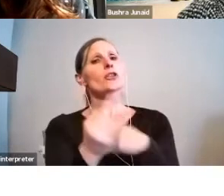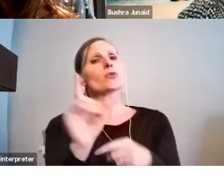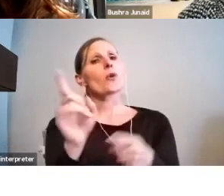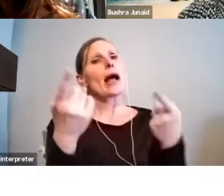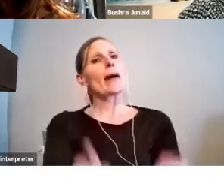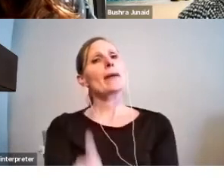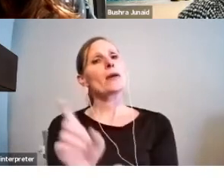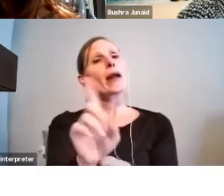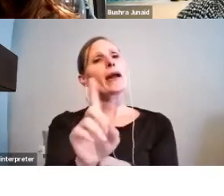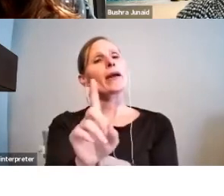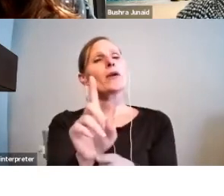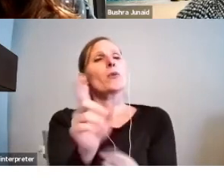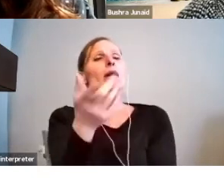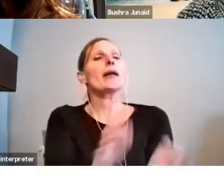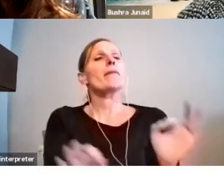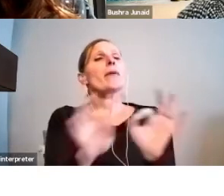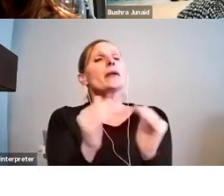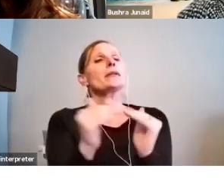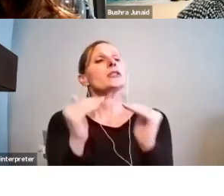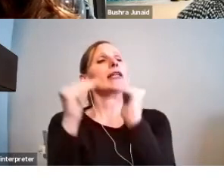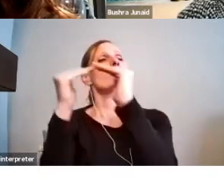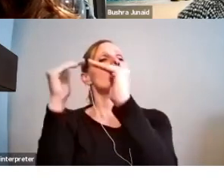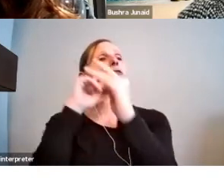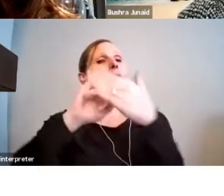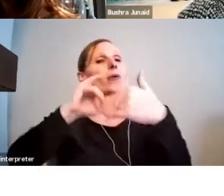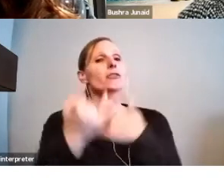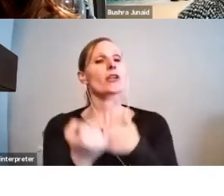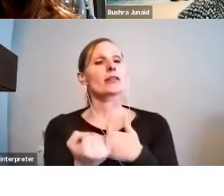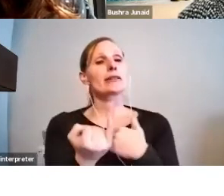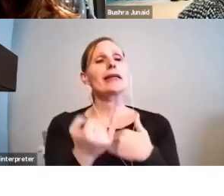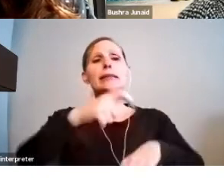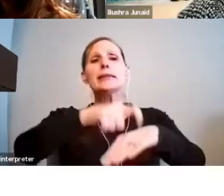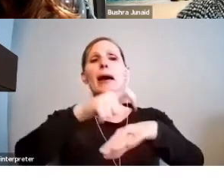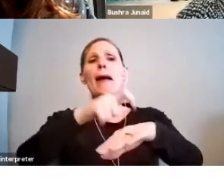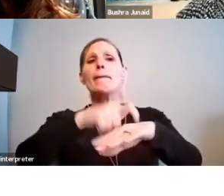of your project? What is your project schedule or timeline?